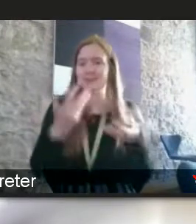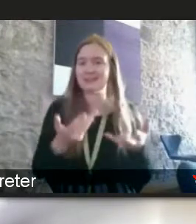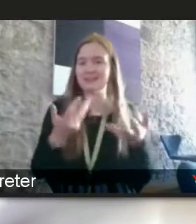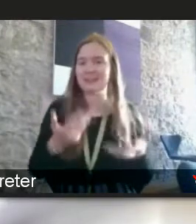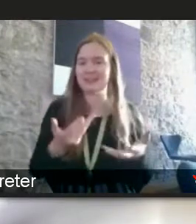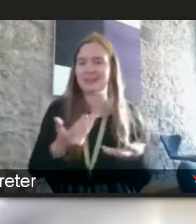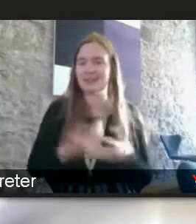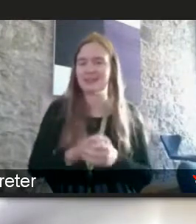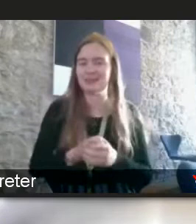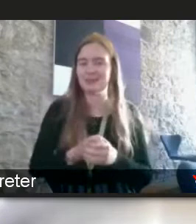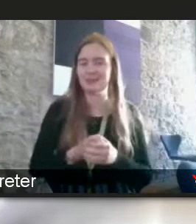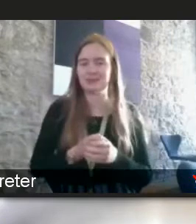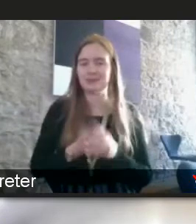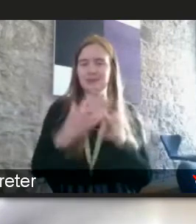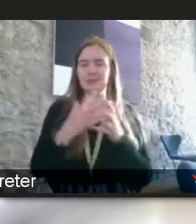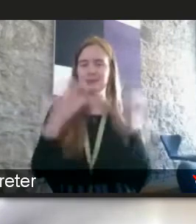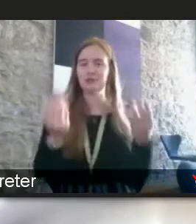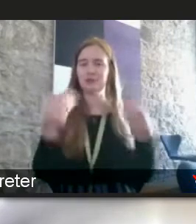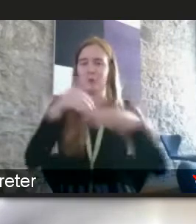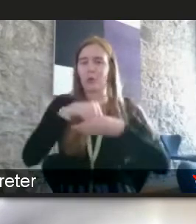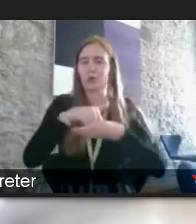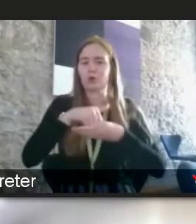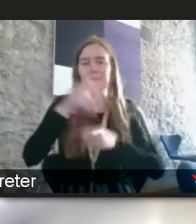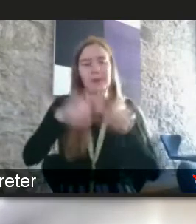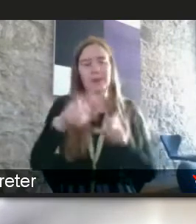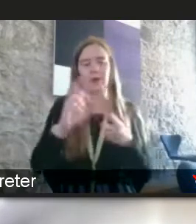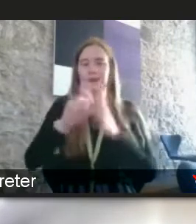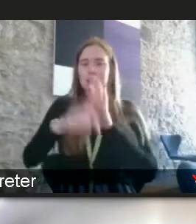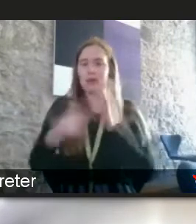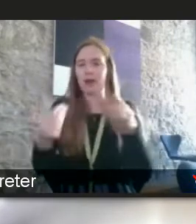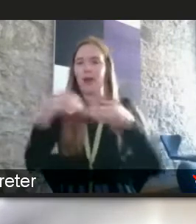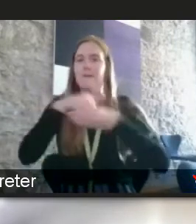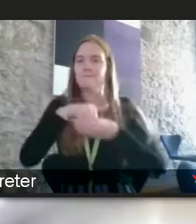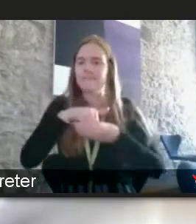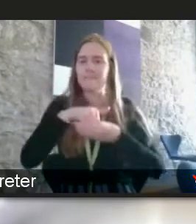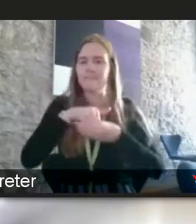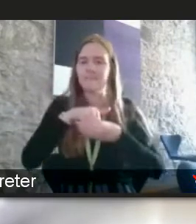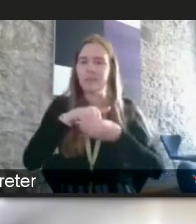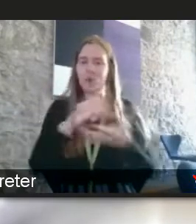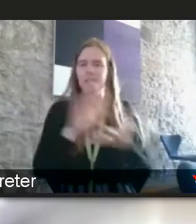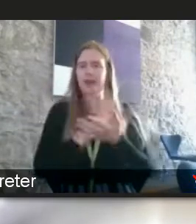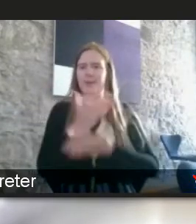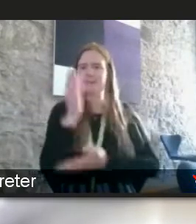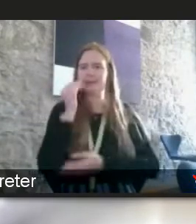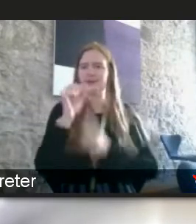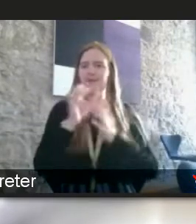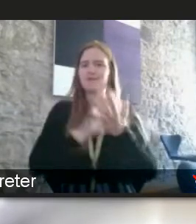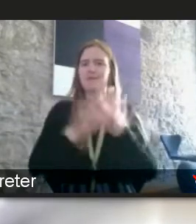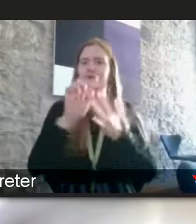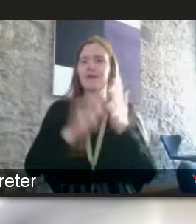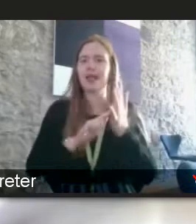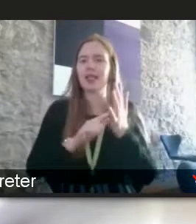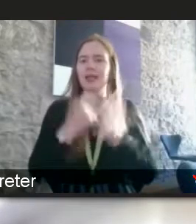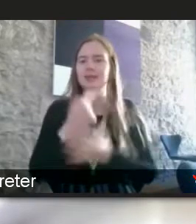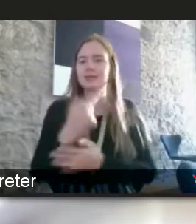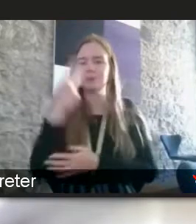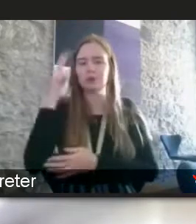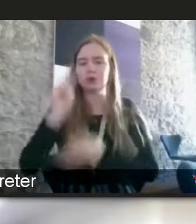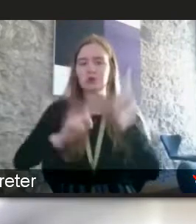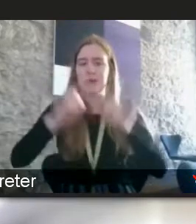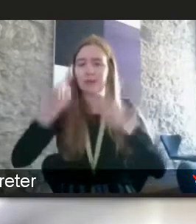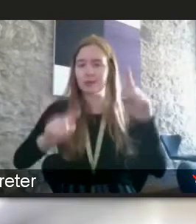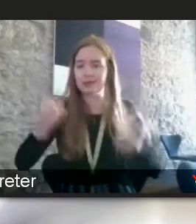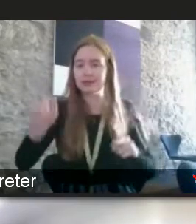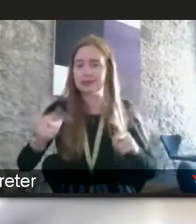greater inclusion of those with disability i was pleased to hear phil talking about you know neurodiversity because i'm active